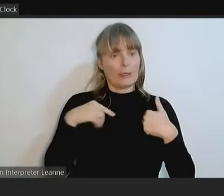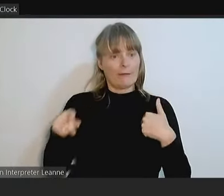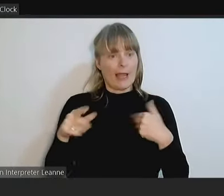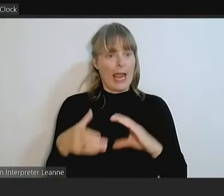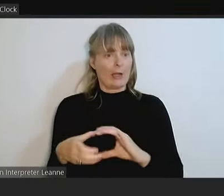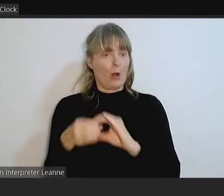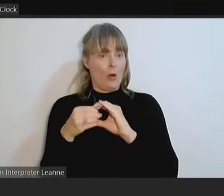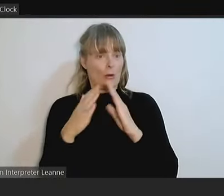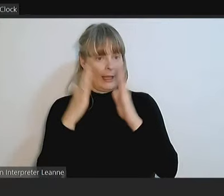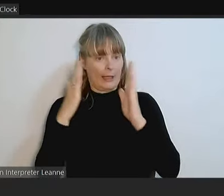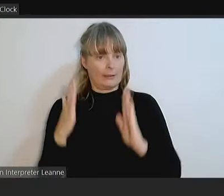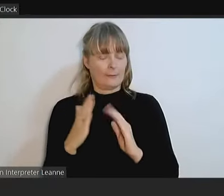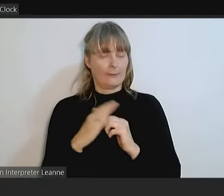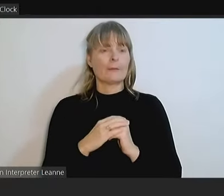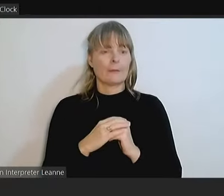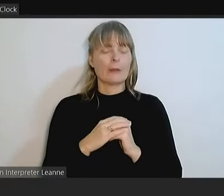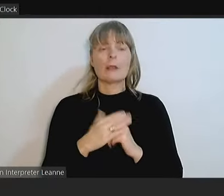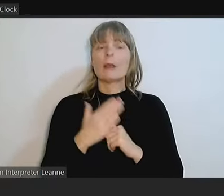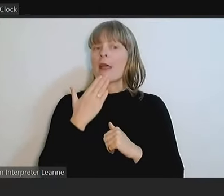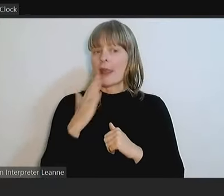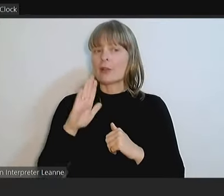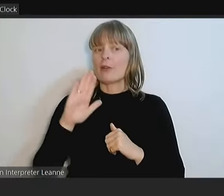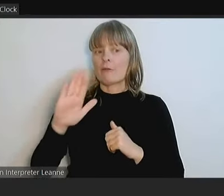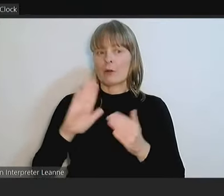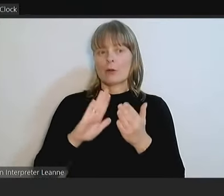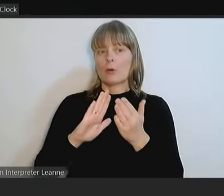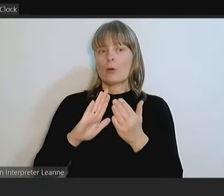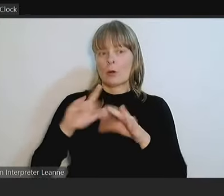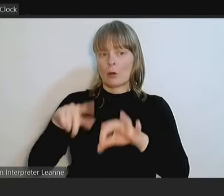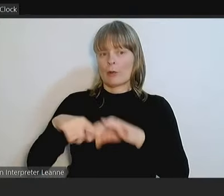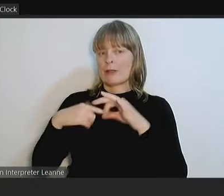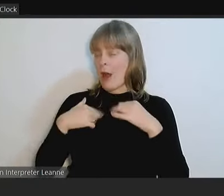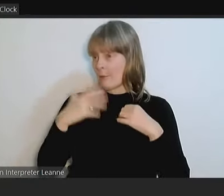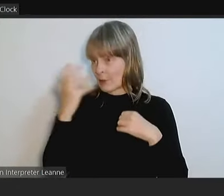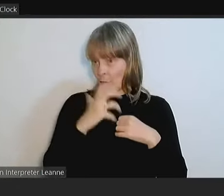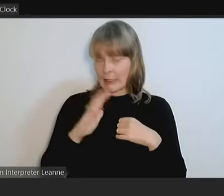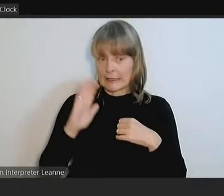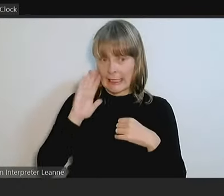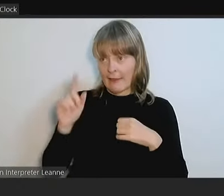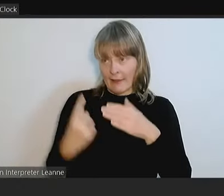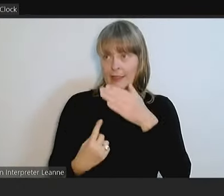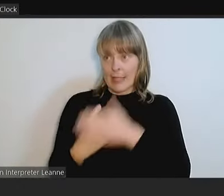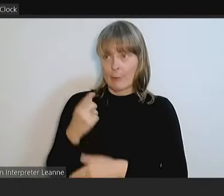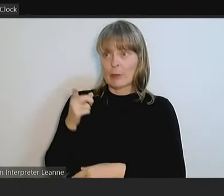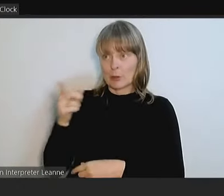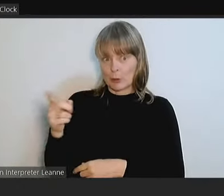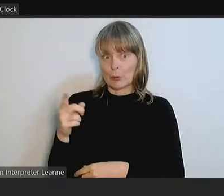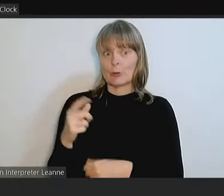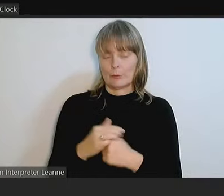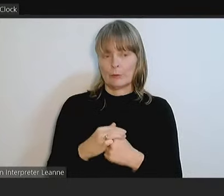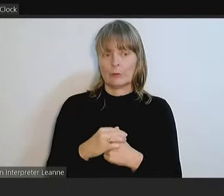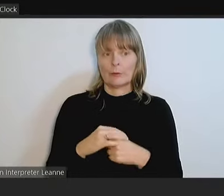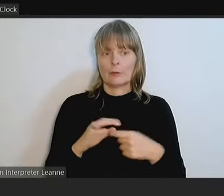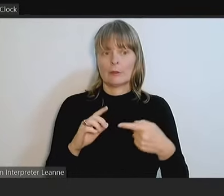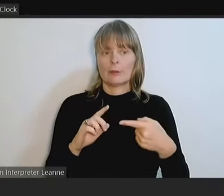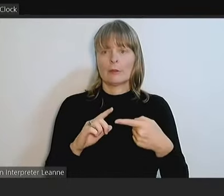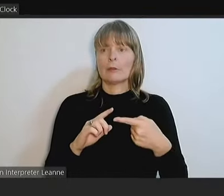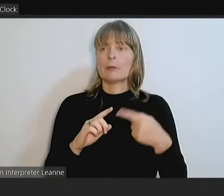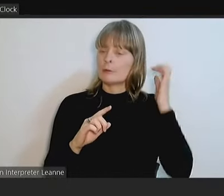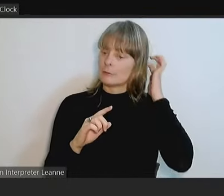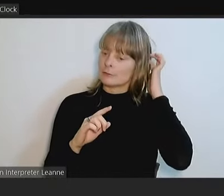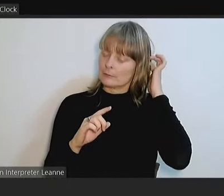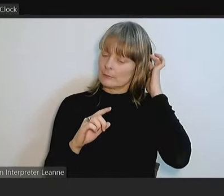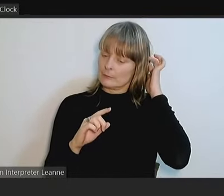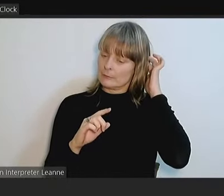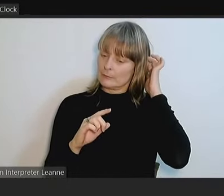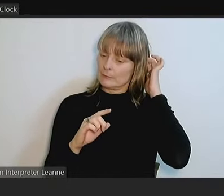Thanks for your questions, Mark. And I am very sorry to hear that this has occurred for you. Occupation will be allowed once it has